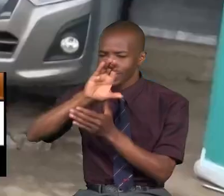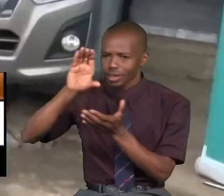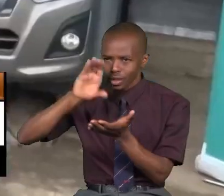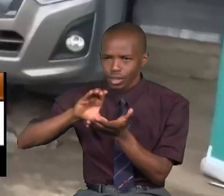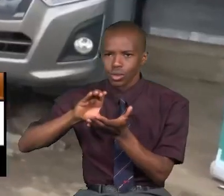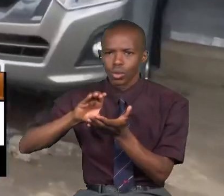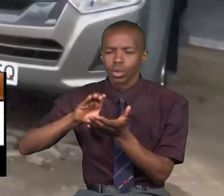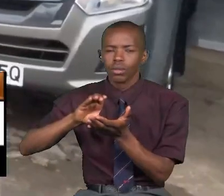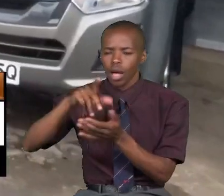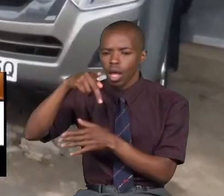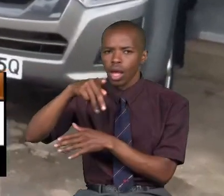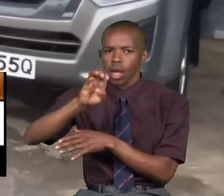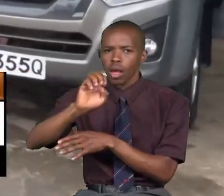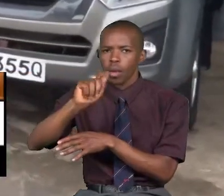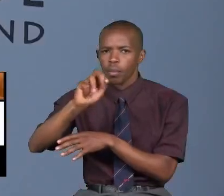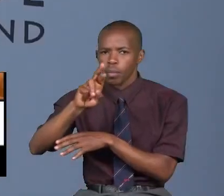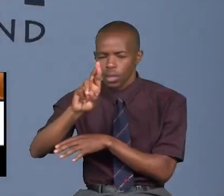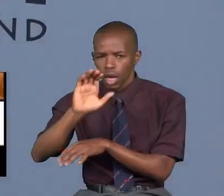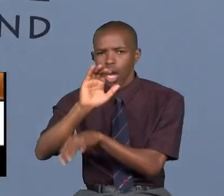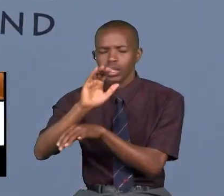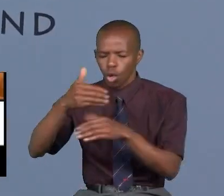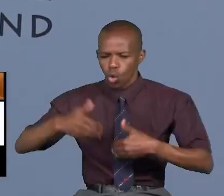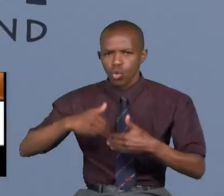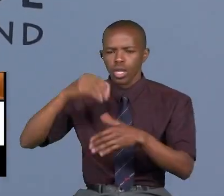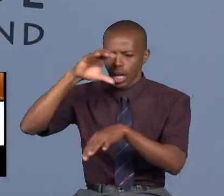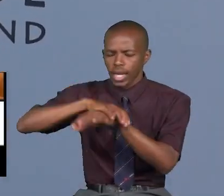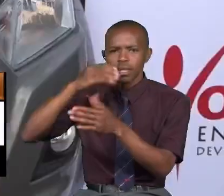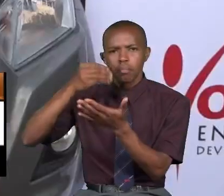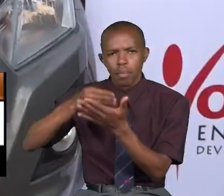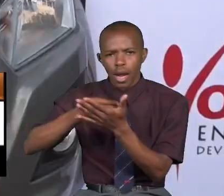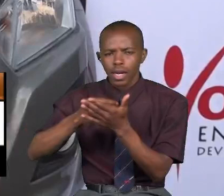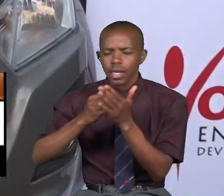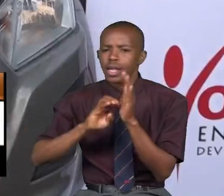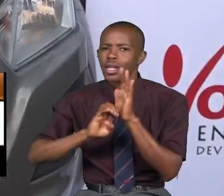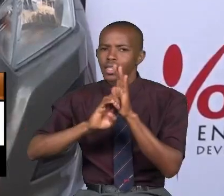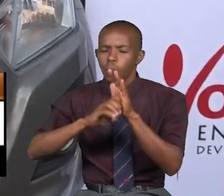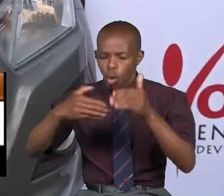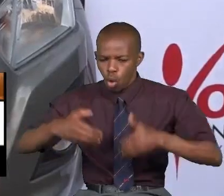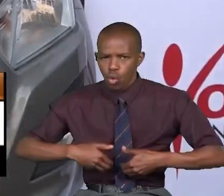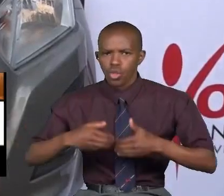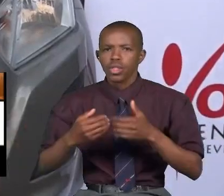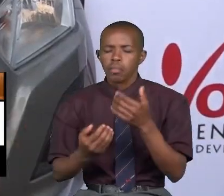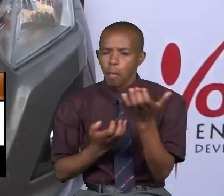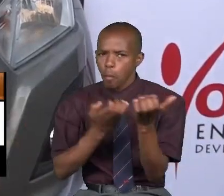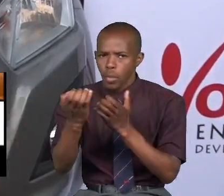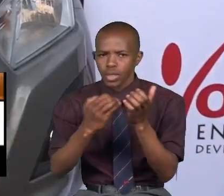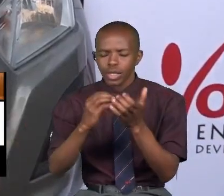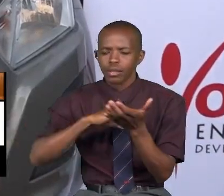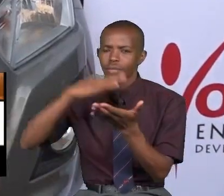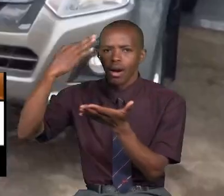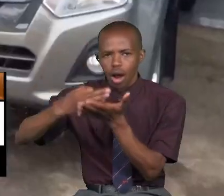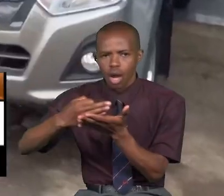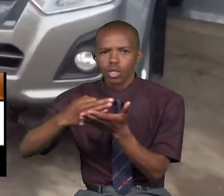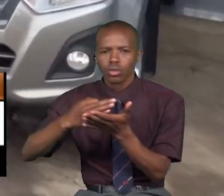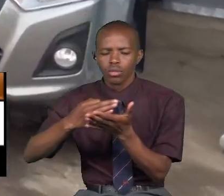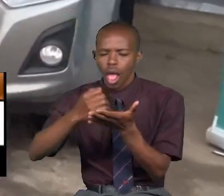Mwakisi pita nyandati Mwasivi jana kuzichu kwa fedha hezi Kama vile Youth Enterprise Development Fund Konradi ili